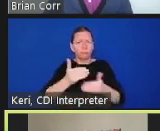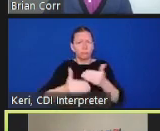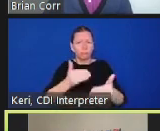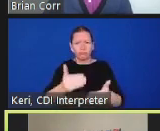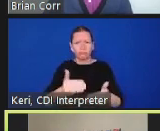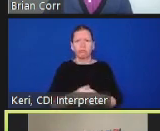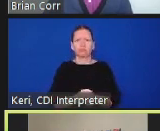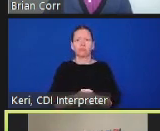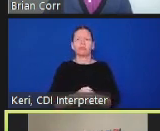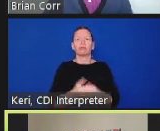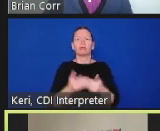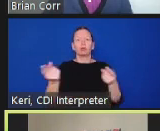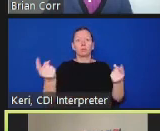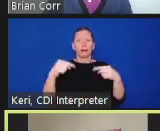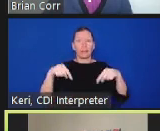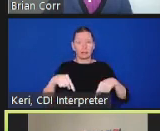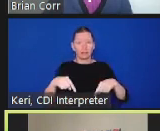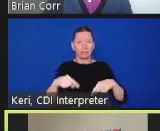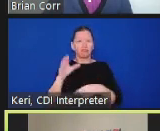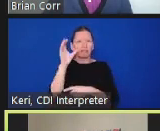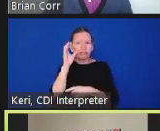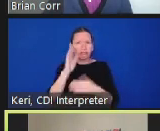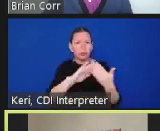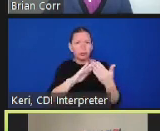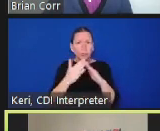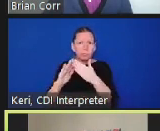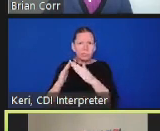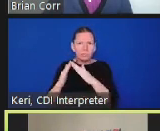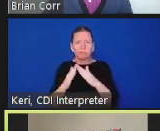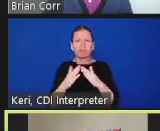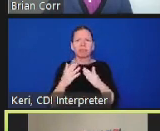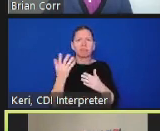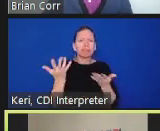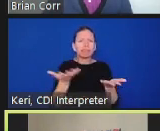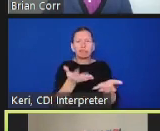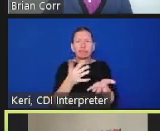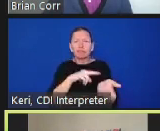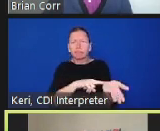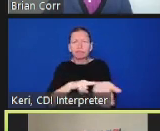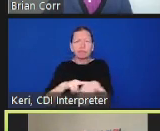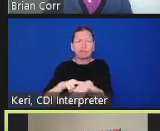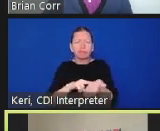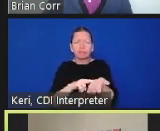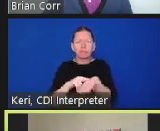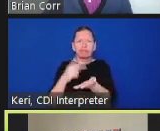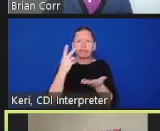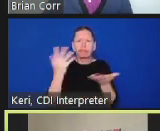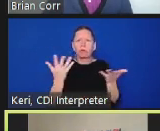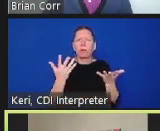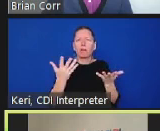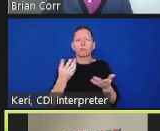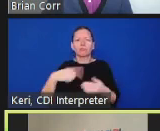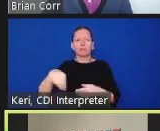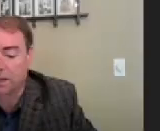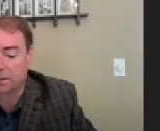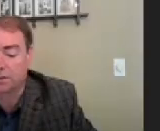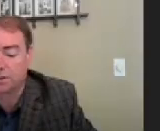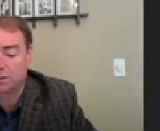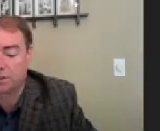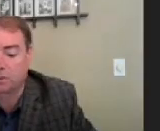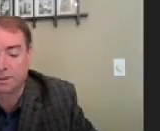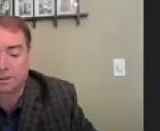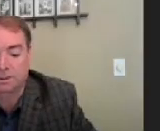define what civilian oversight looks like in Marin. I believe a civilian oversight board and